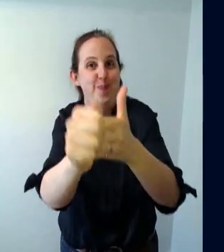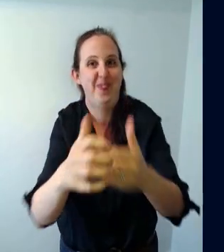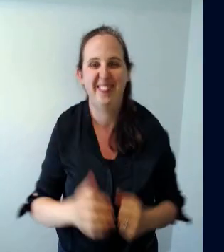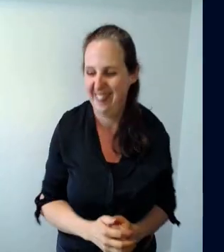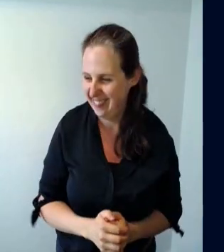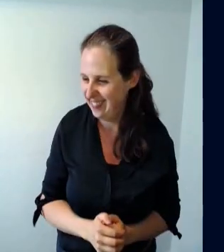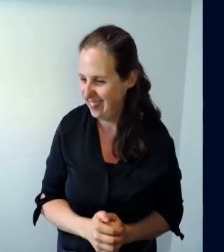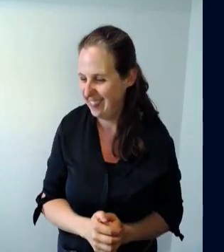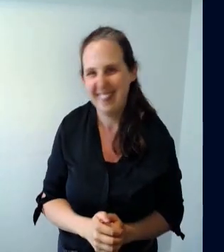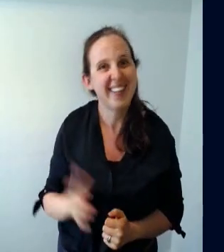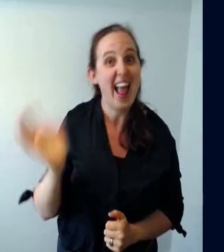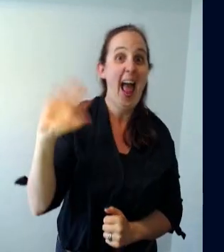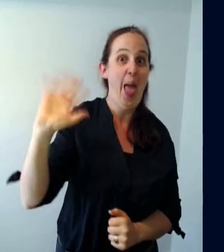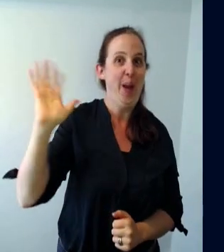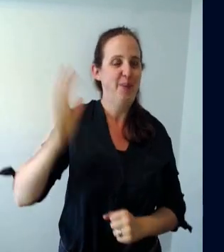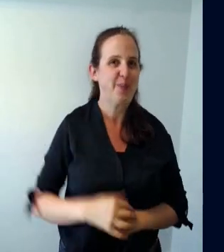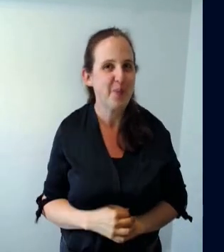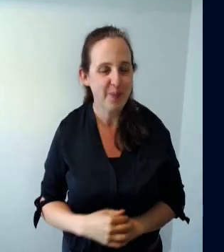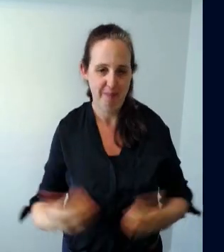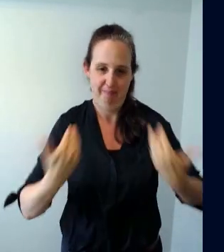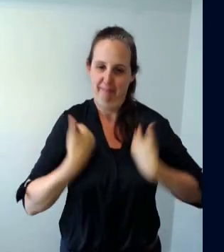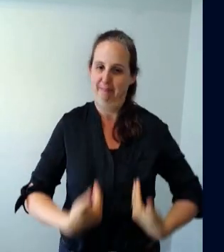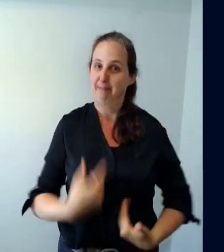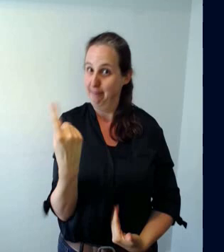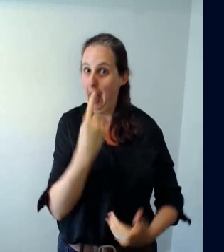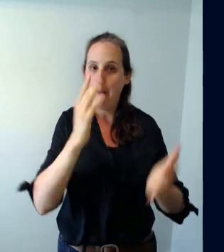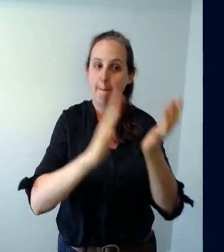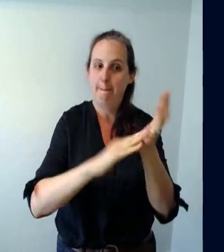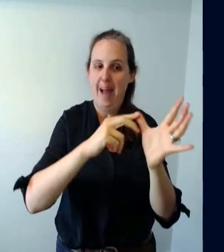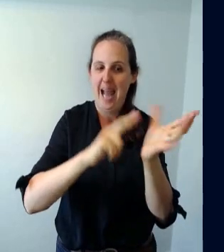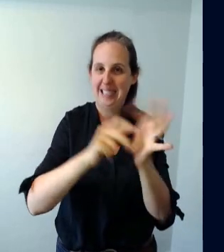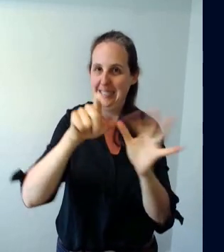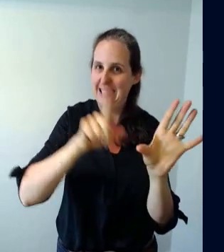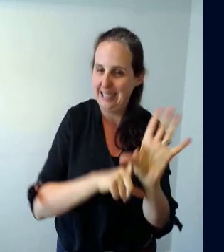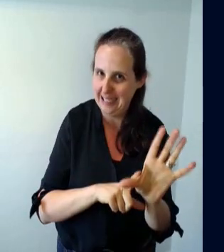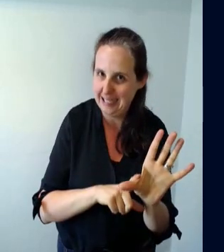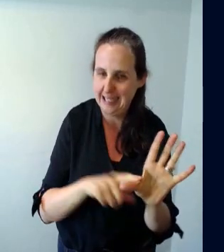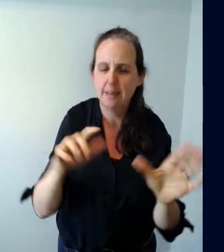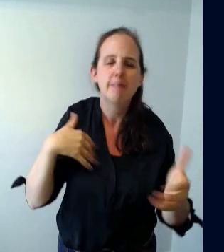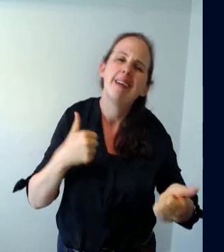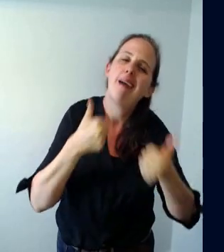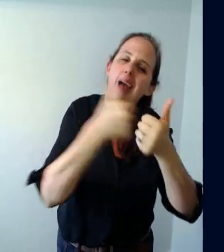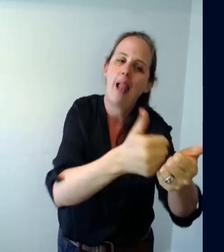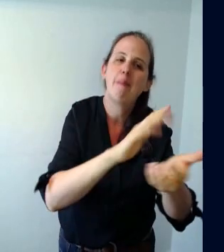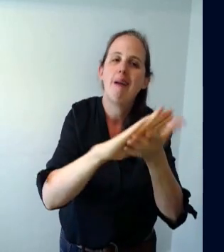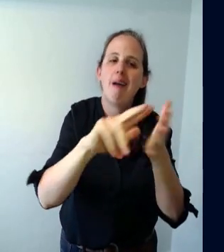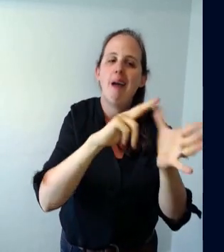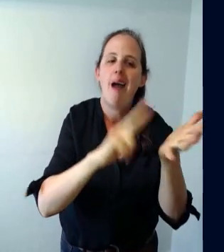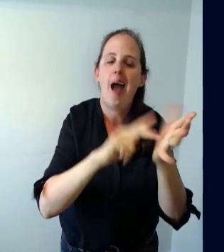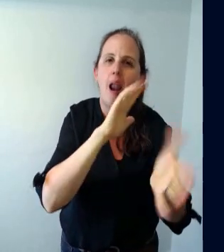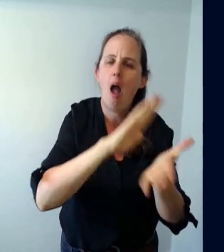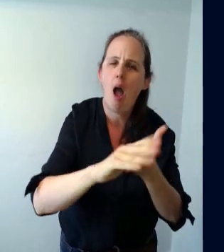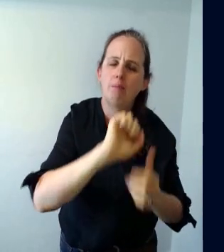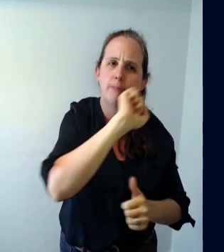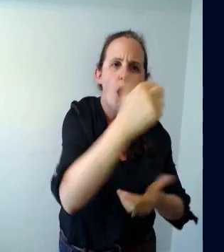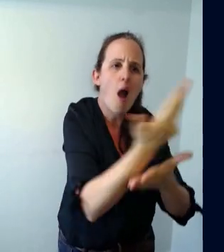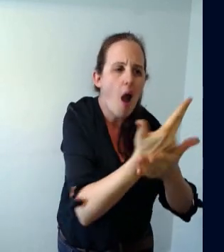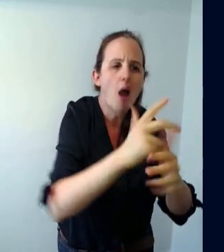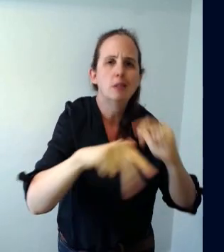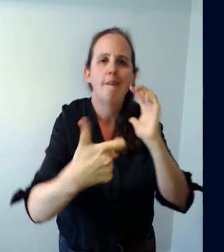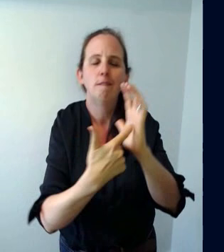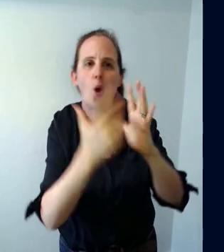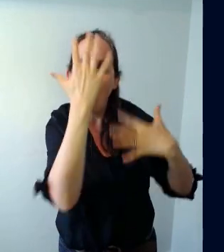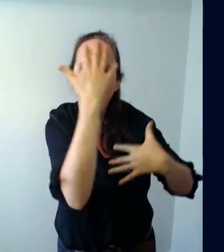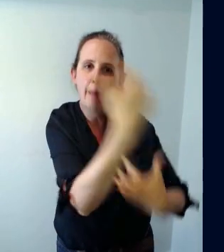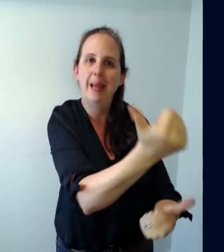hi just mandy here i'm helping hannah with her art for well-being workshops